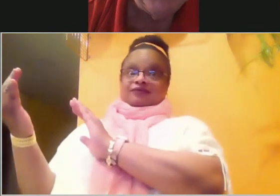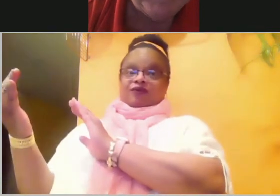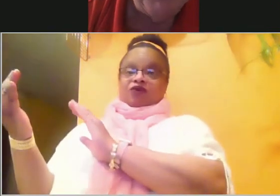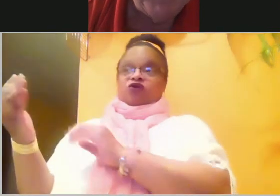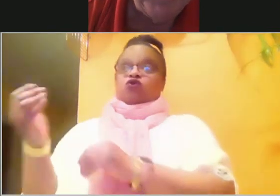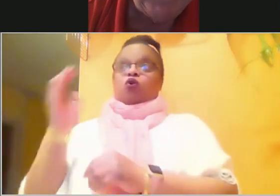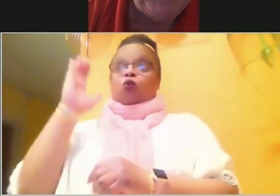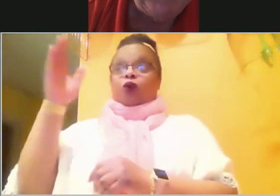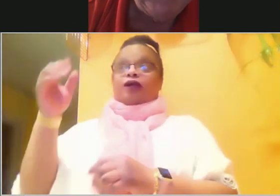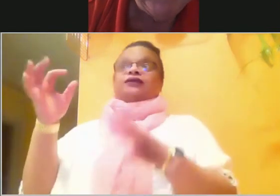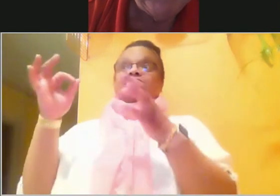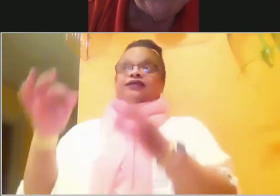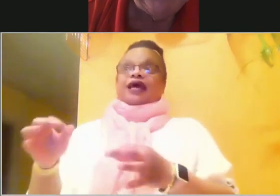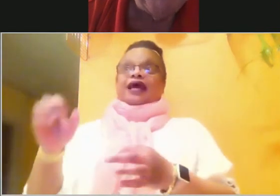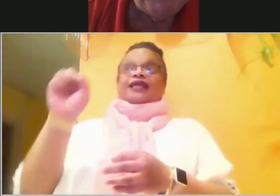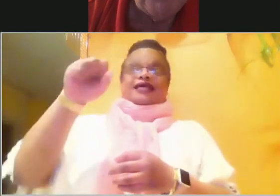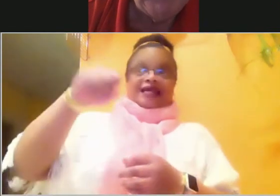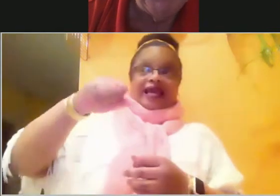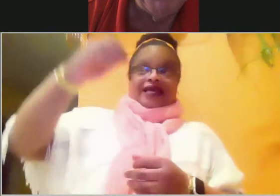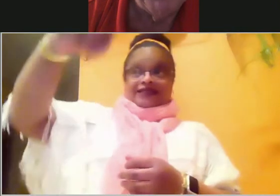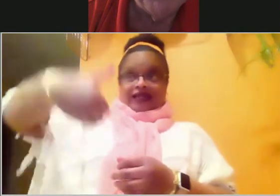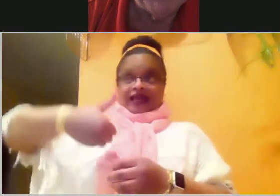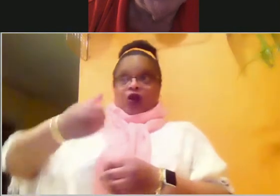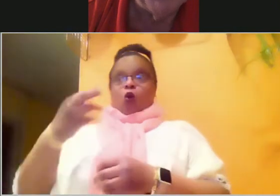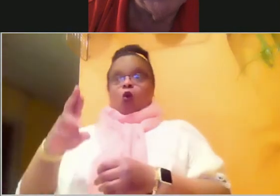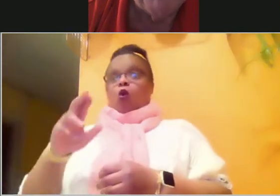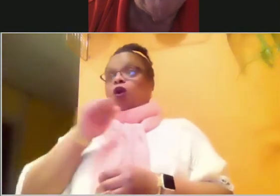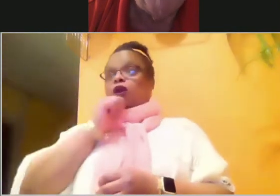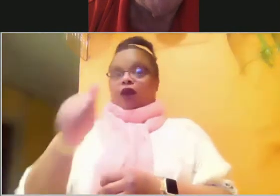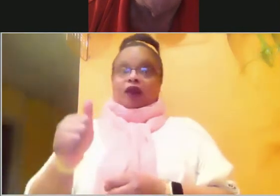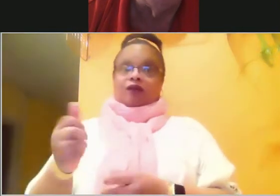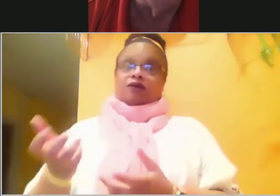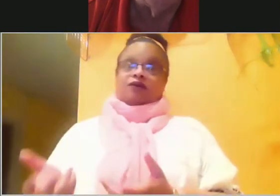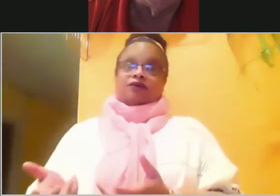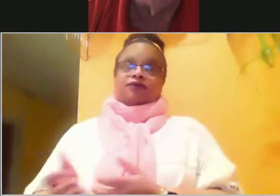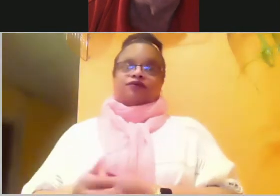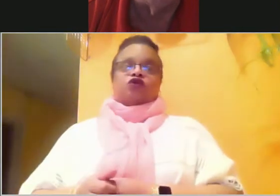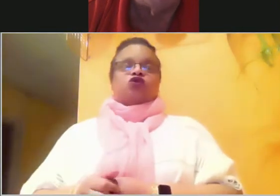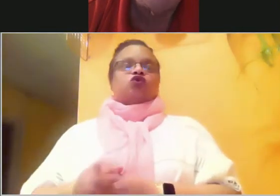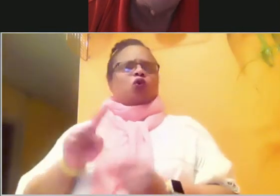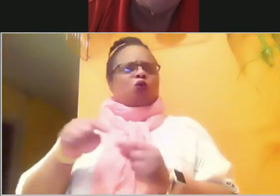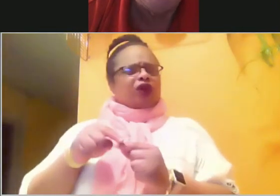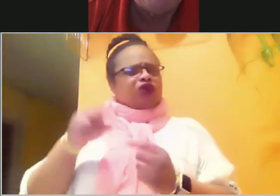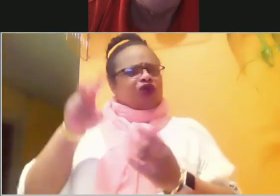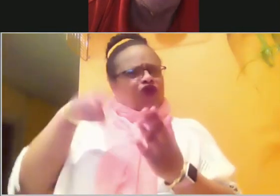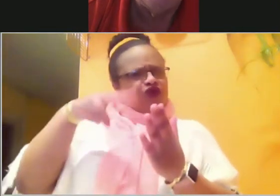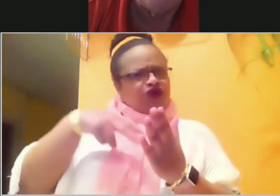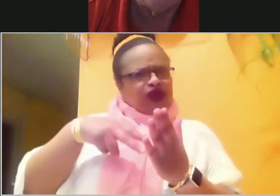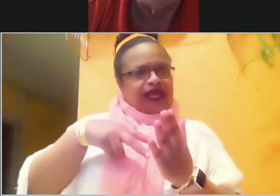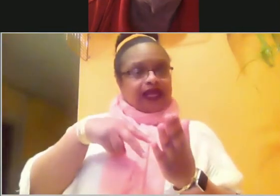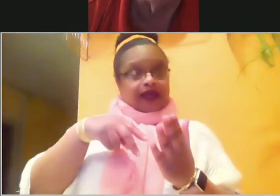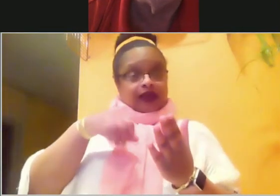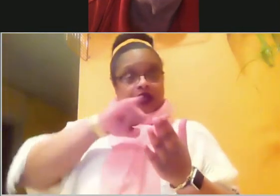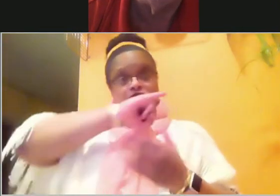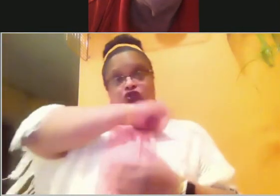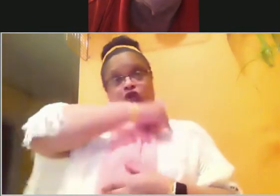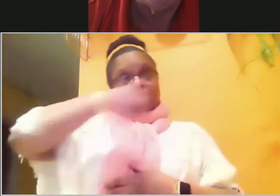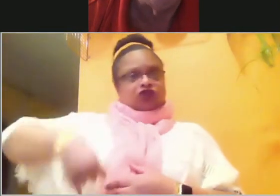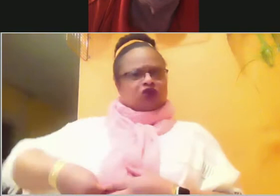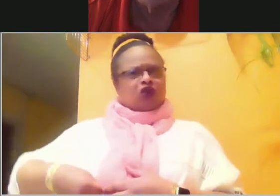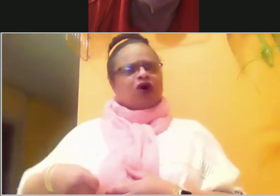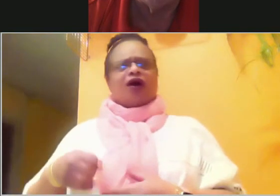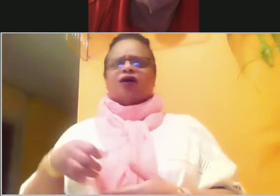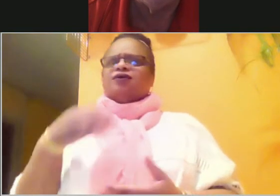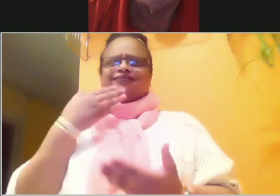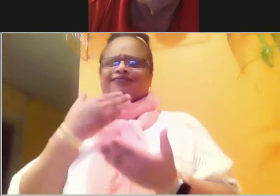So I'm so glad that, uh, in reading the book of Joshua, it's a great reminder of how much faith he had in God and the trust in